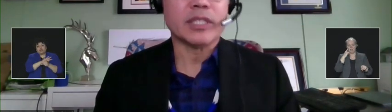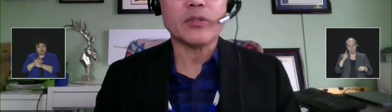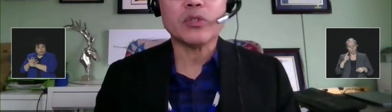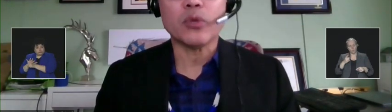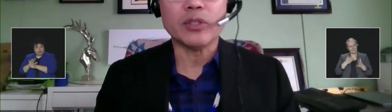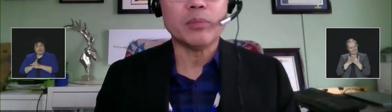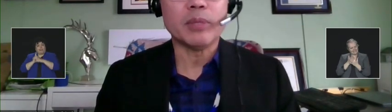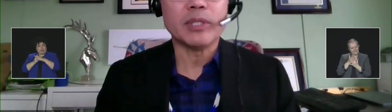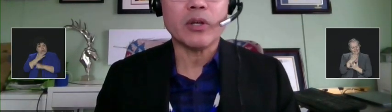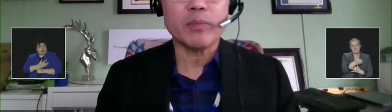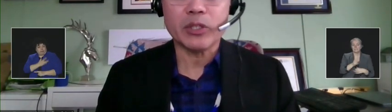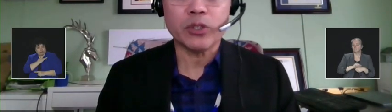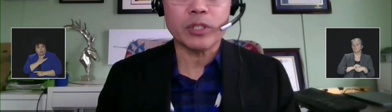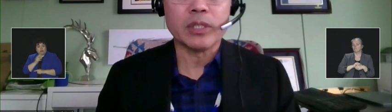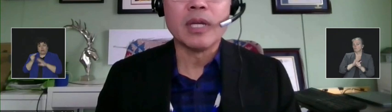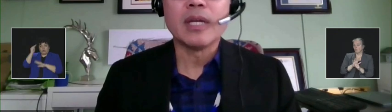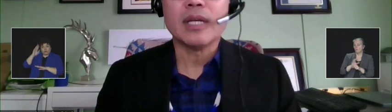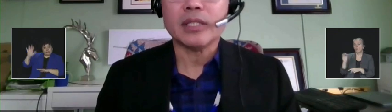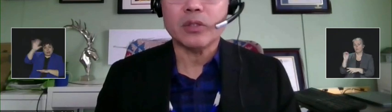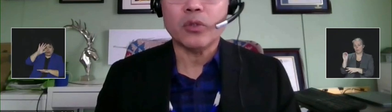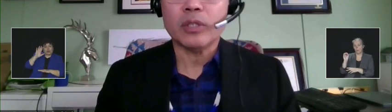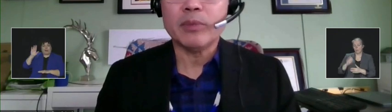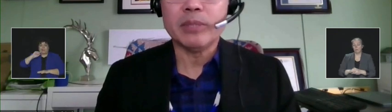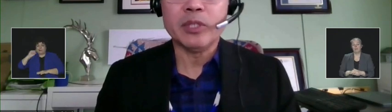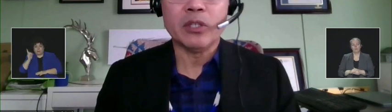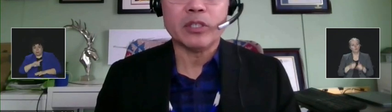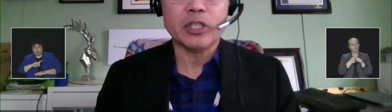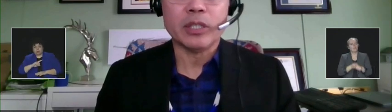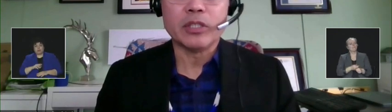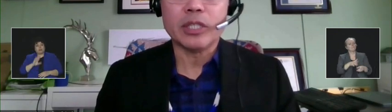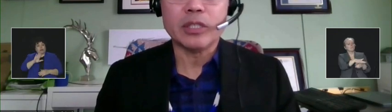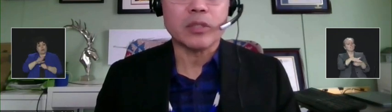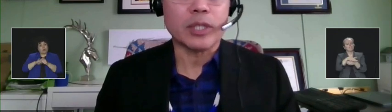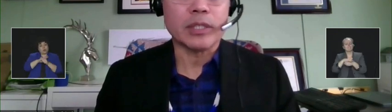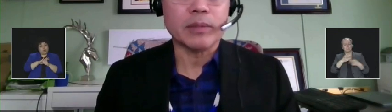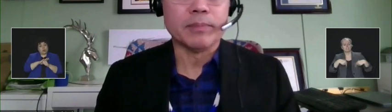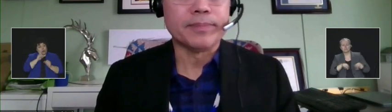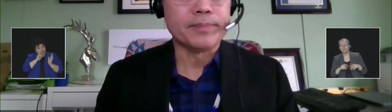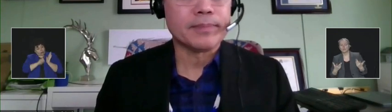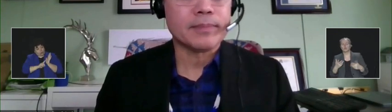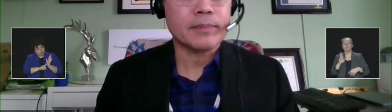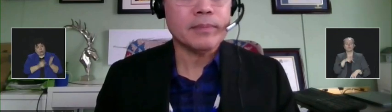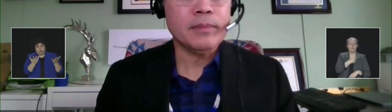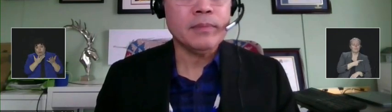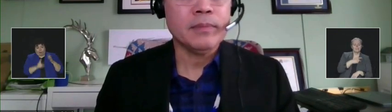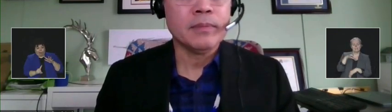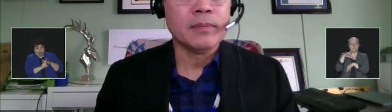of provincial and territorial public health measures as local epidemiology changes quickly.